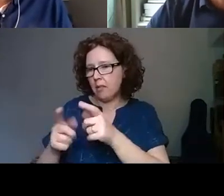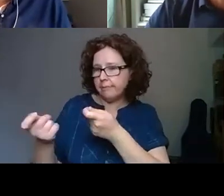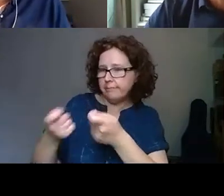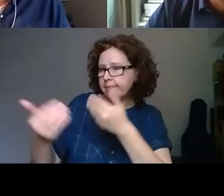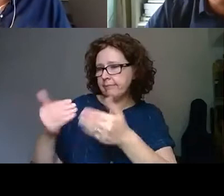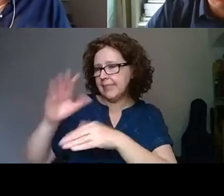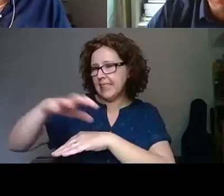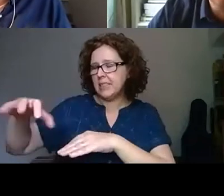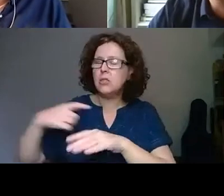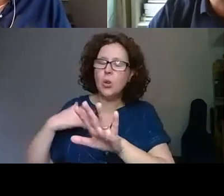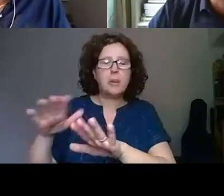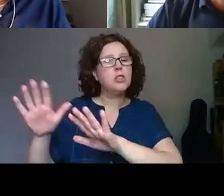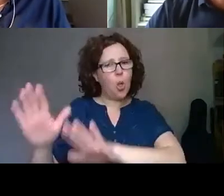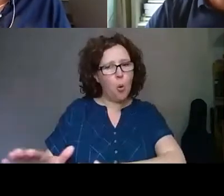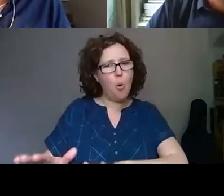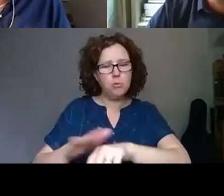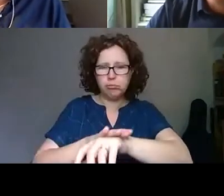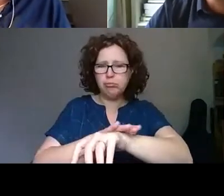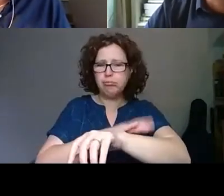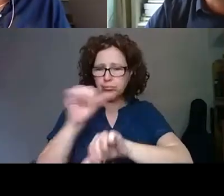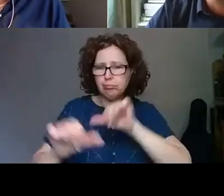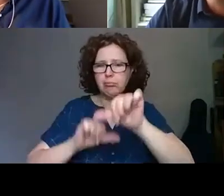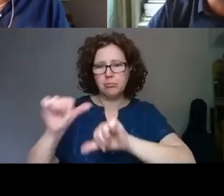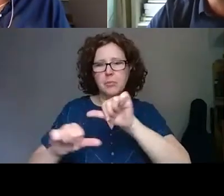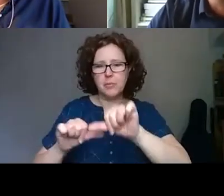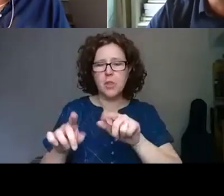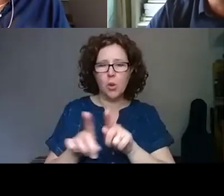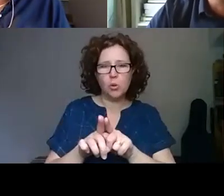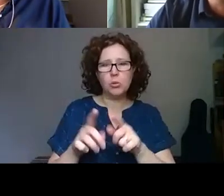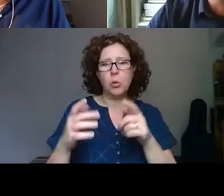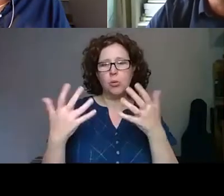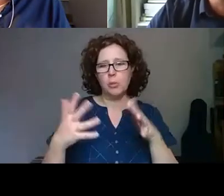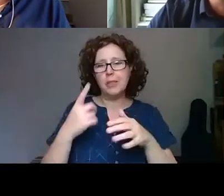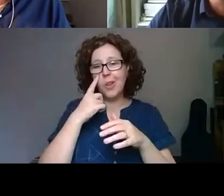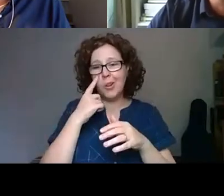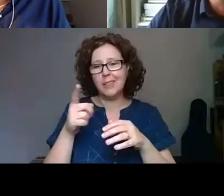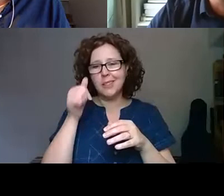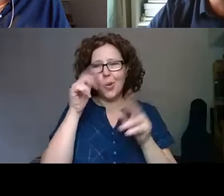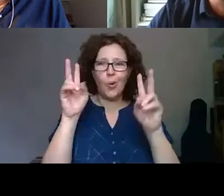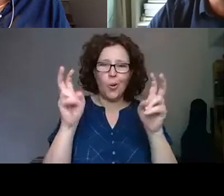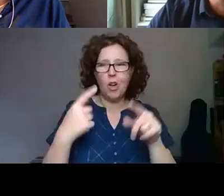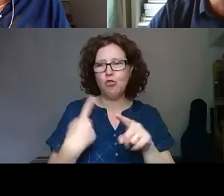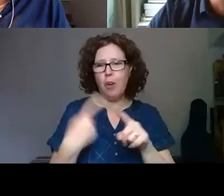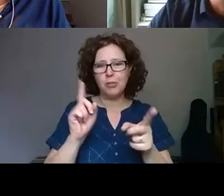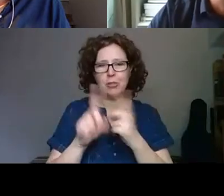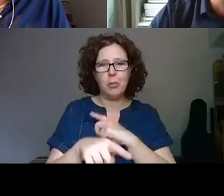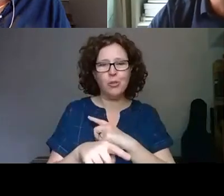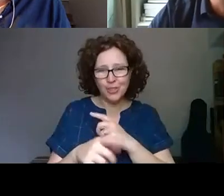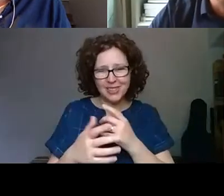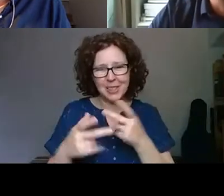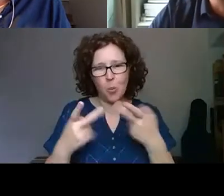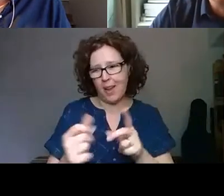in a slower way. But also, we looked at the rapid response kind of curating. So we developed